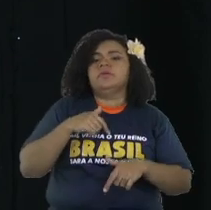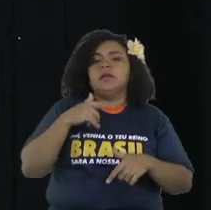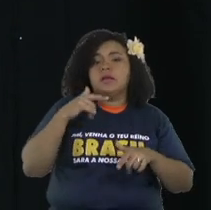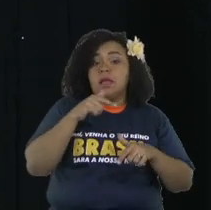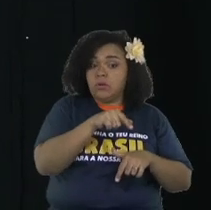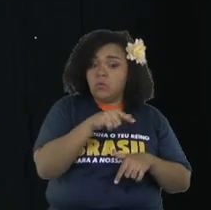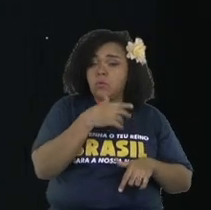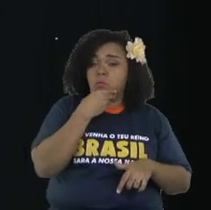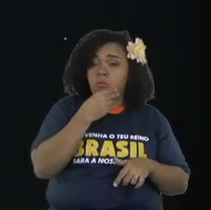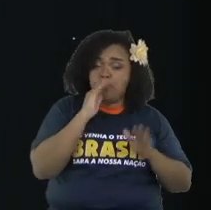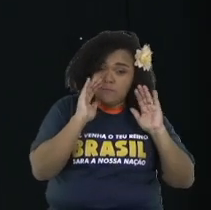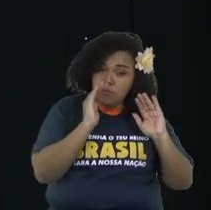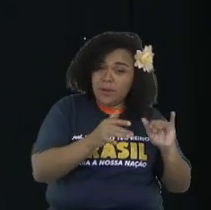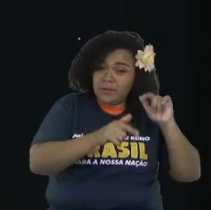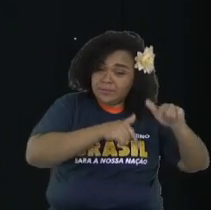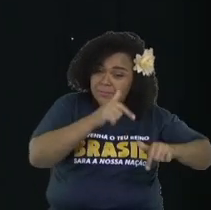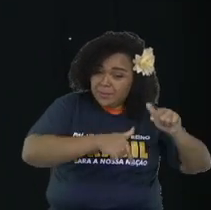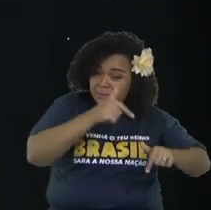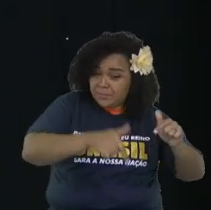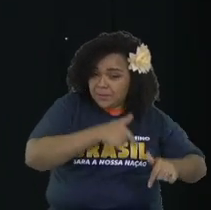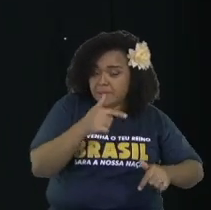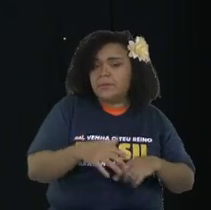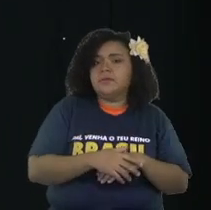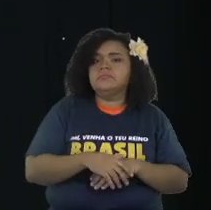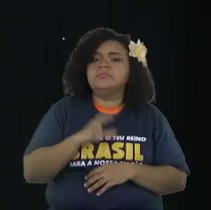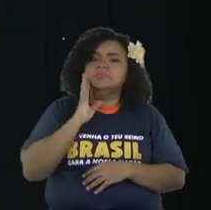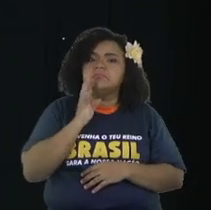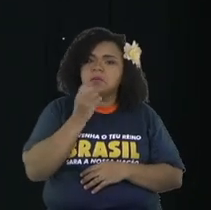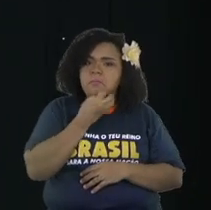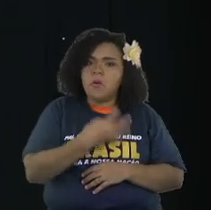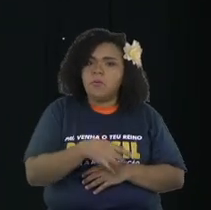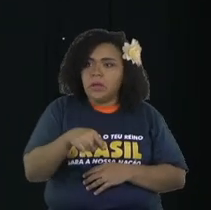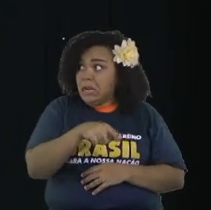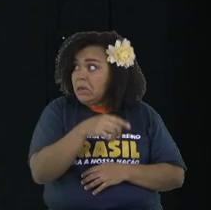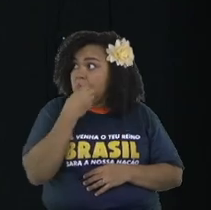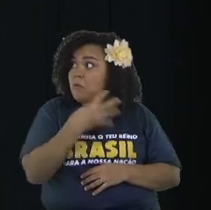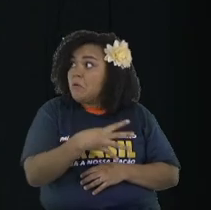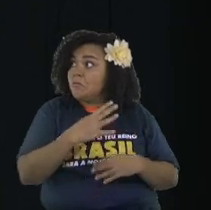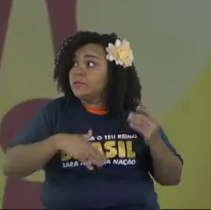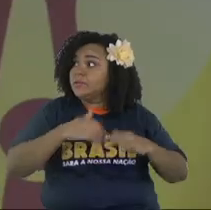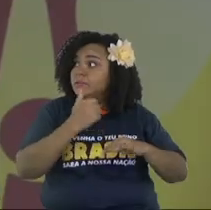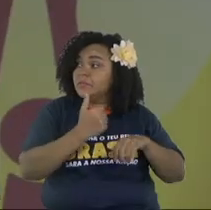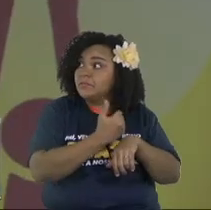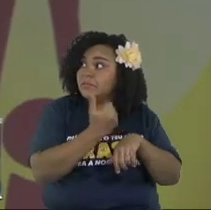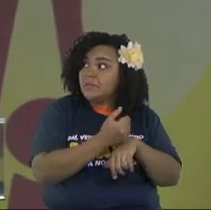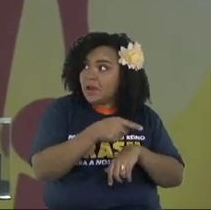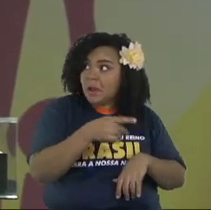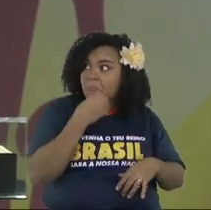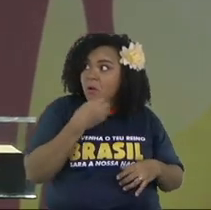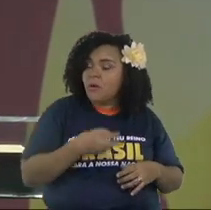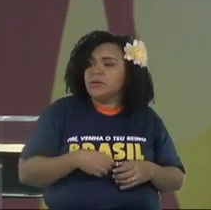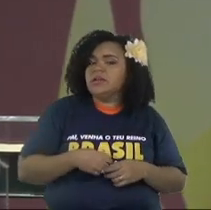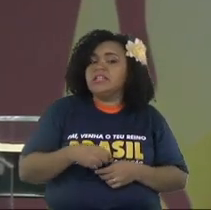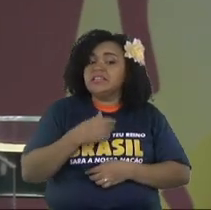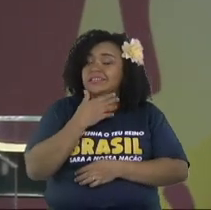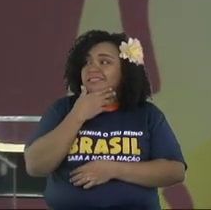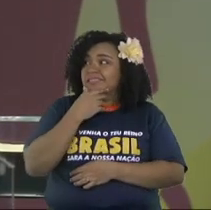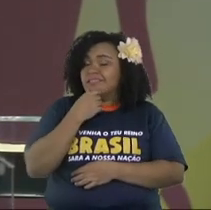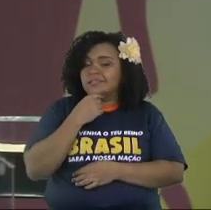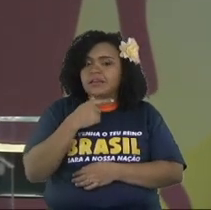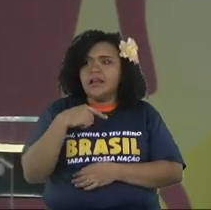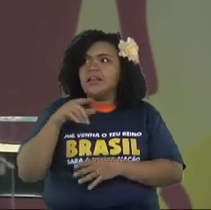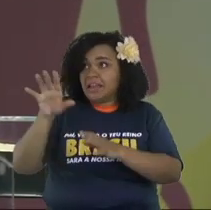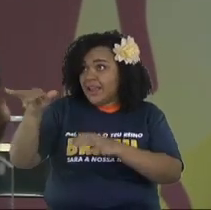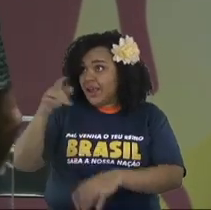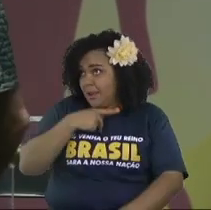he is really good at what he does. And he asked, do you know him? And I said, yes, I do. And